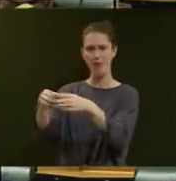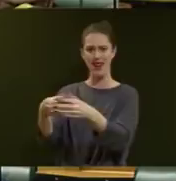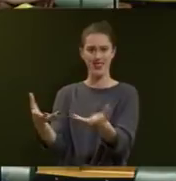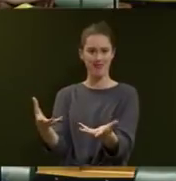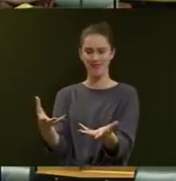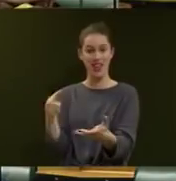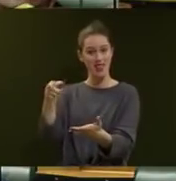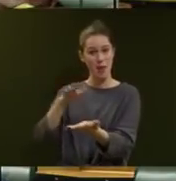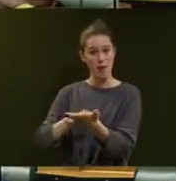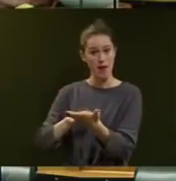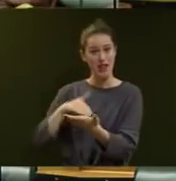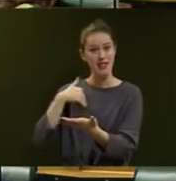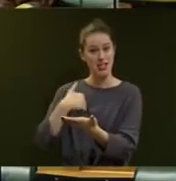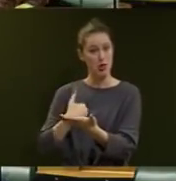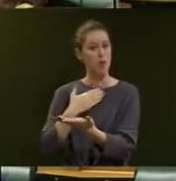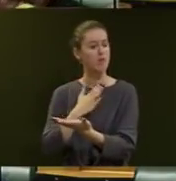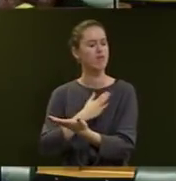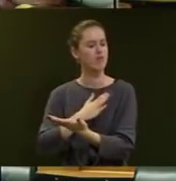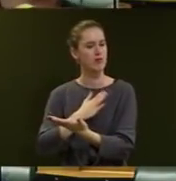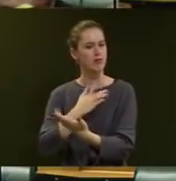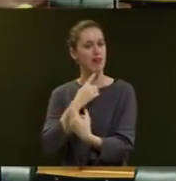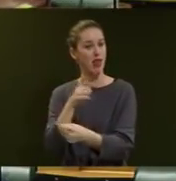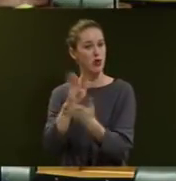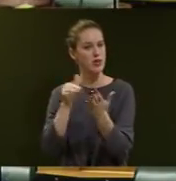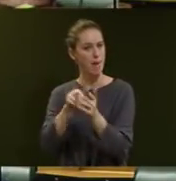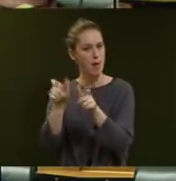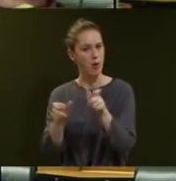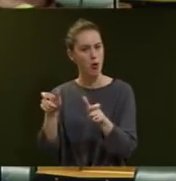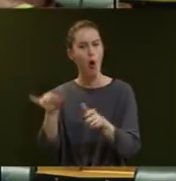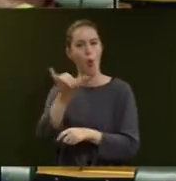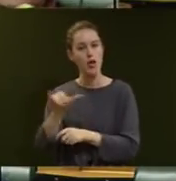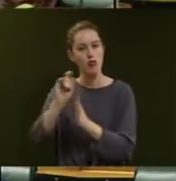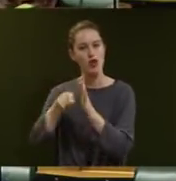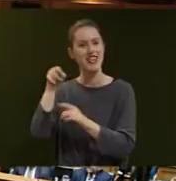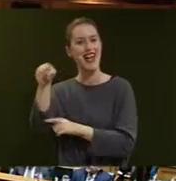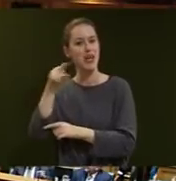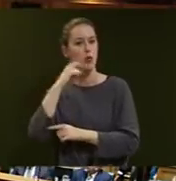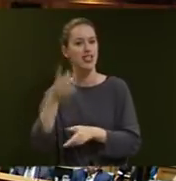That member needs to come clean and tell New Zealanders what projects he would cut.